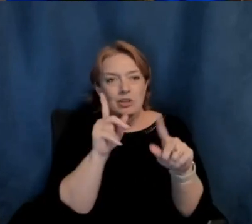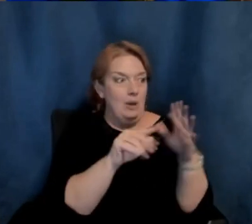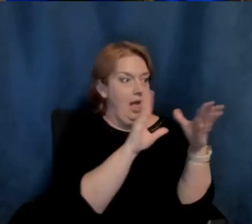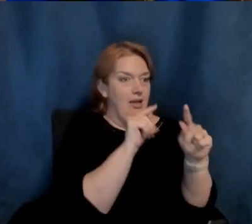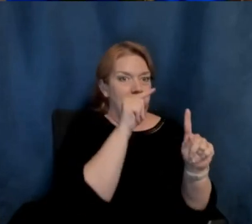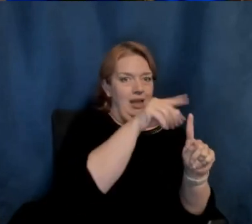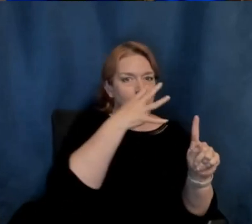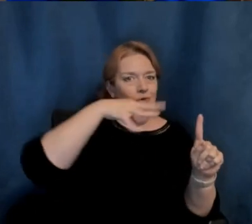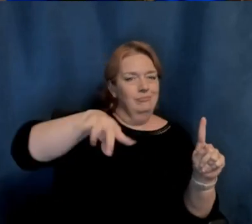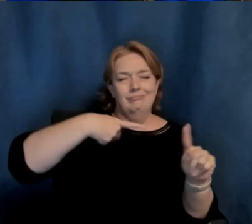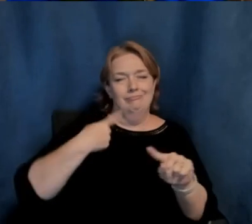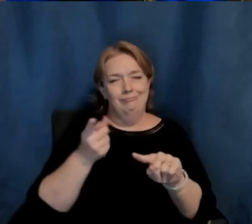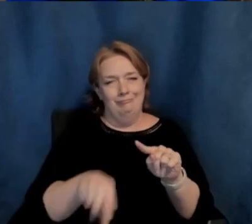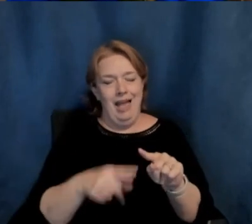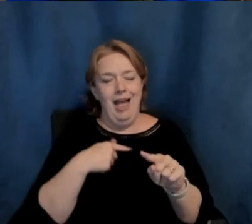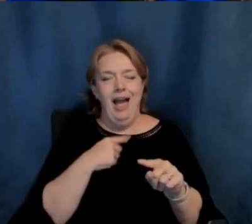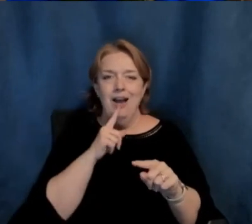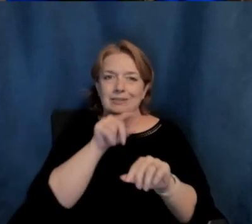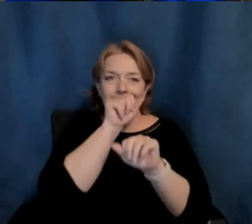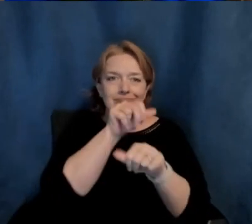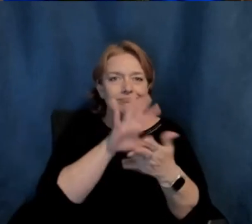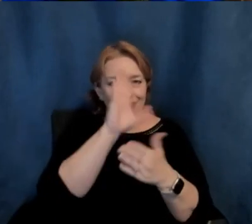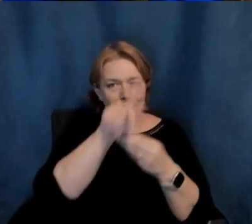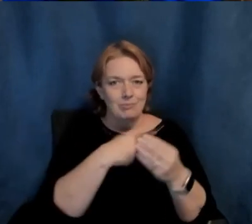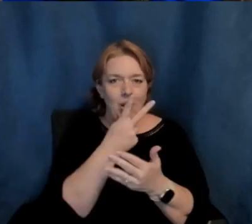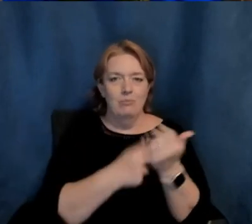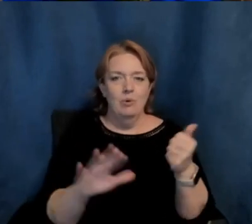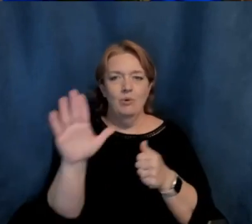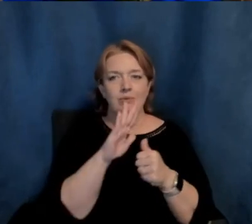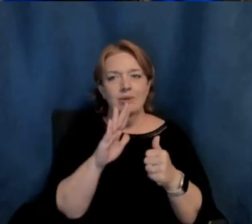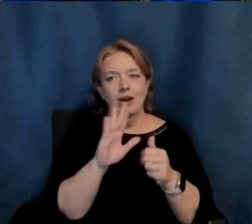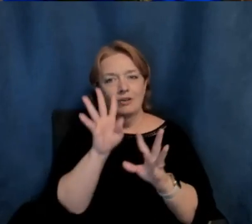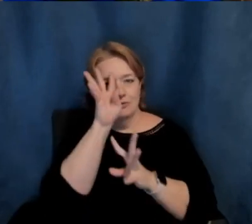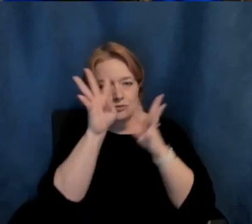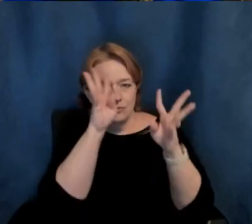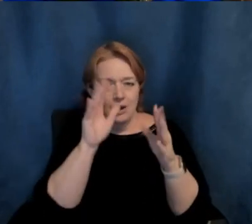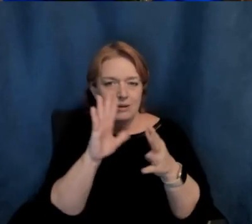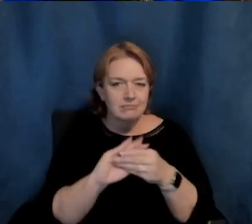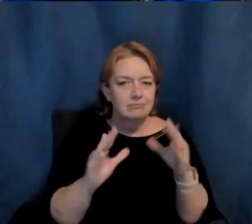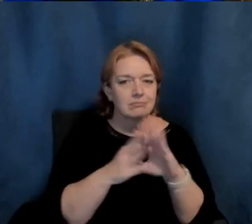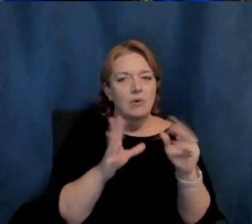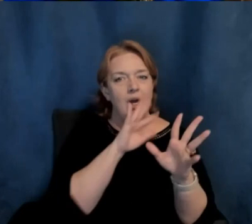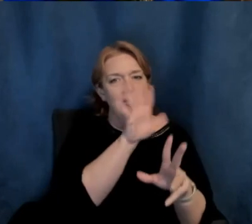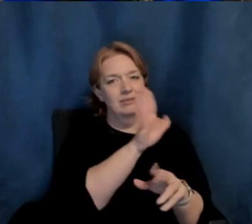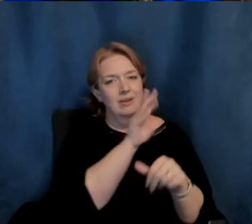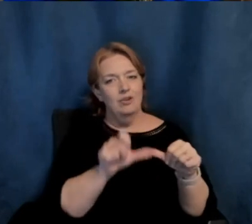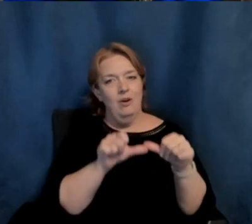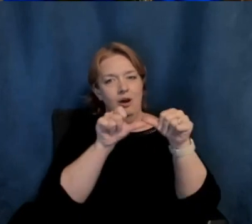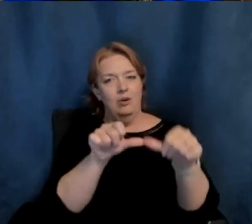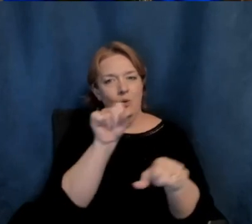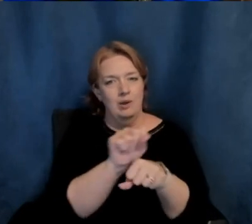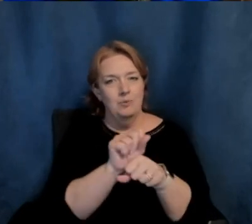learning more about both their creative legacies and about the ongoing work that is happening at your site.